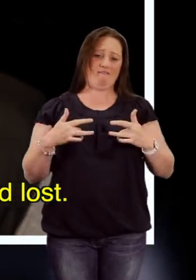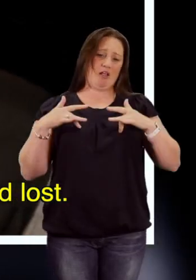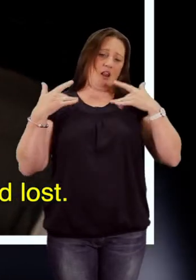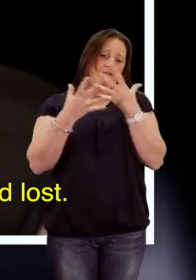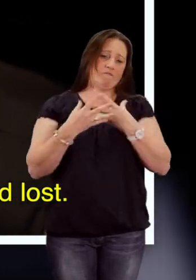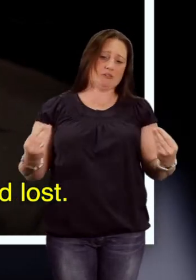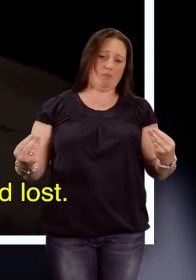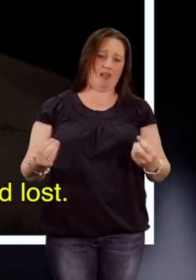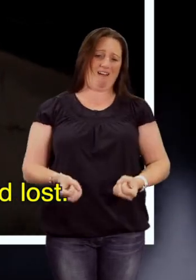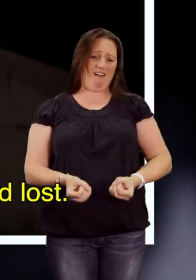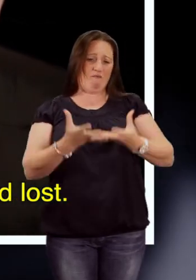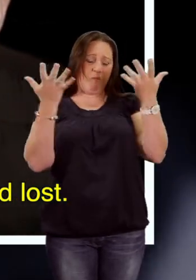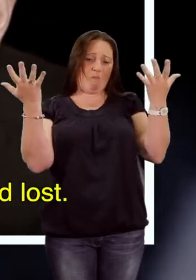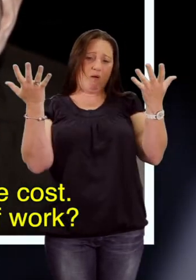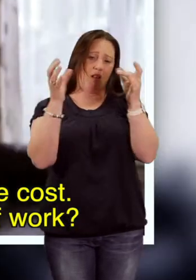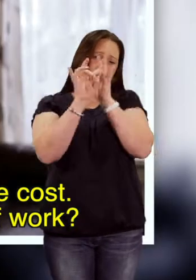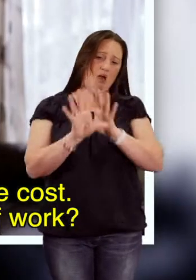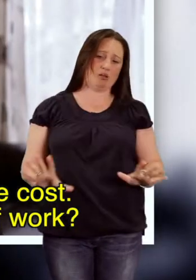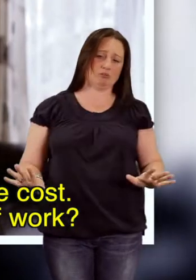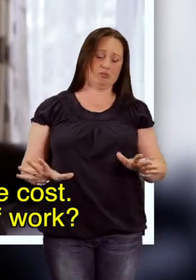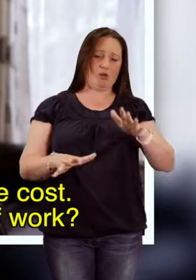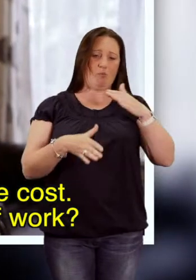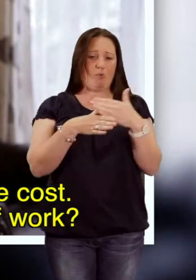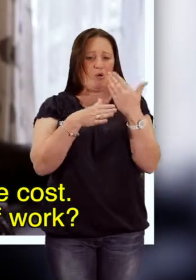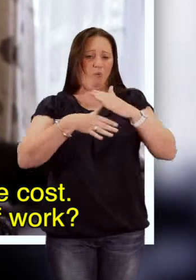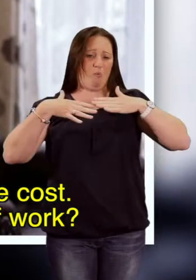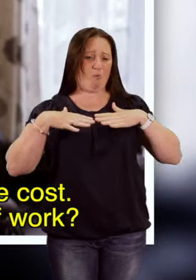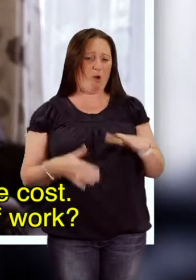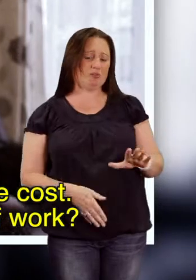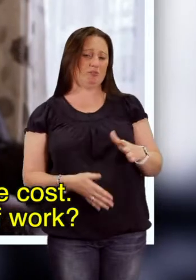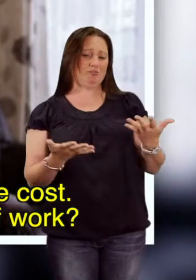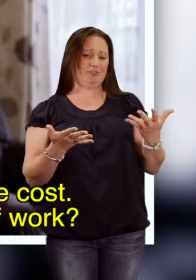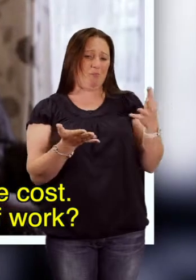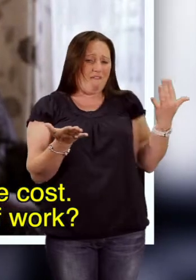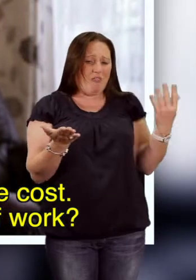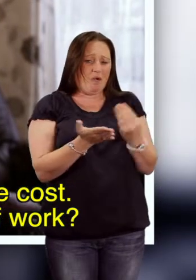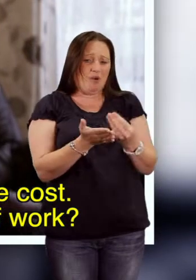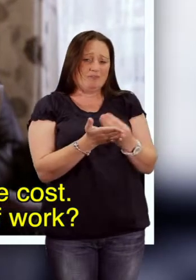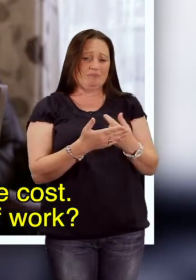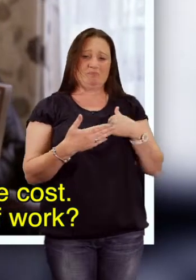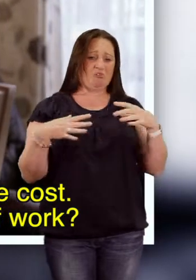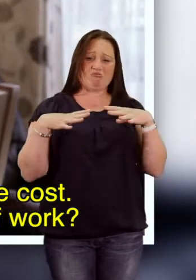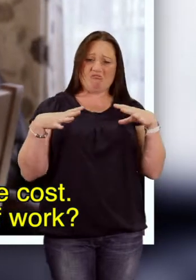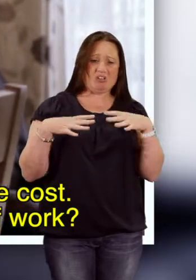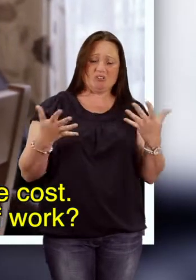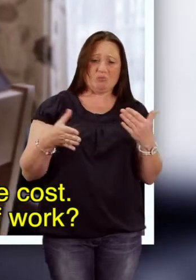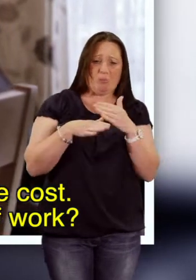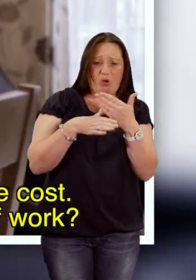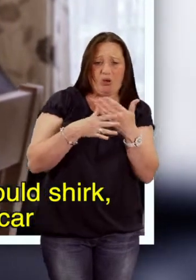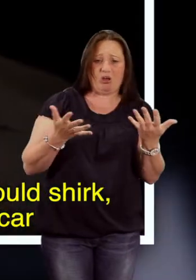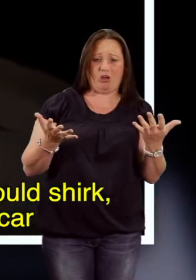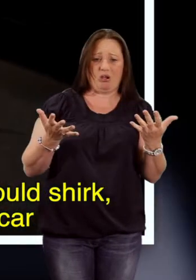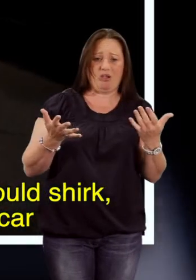invisible, giving up and lost. Wanting to work, whatever the cost. Am I not ready for the world of